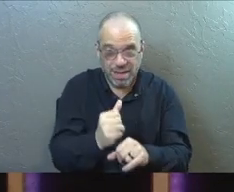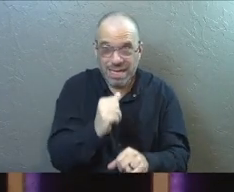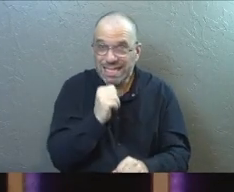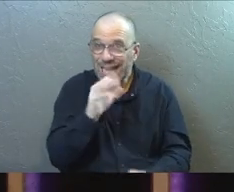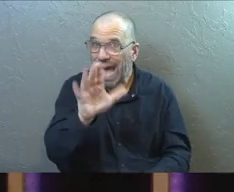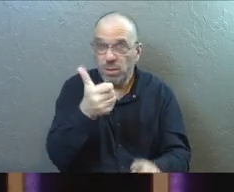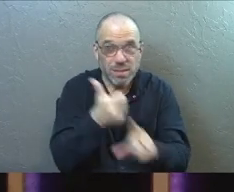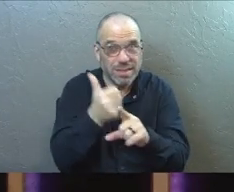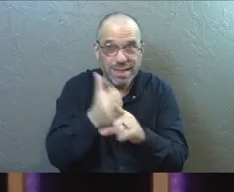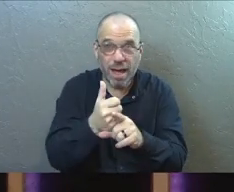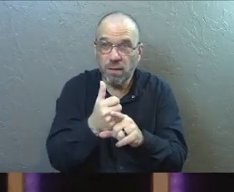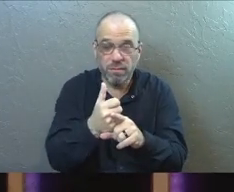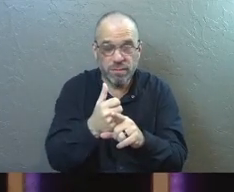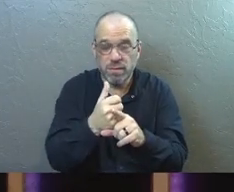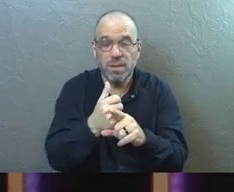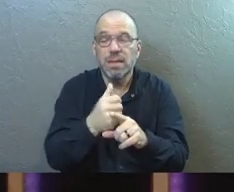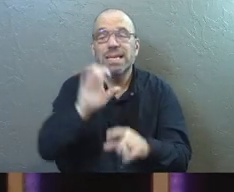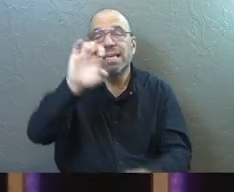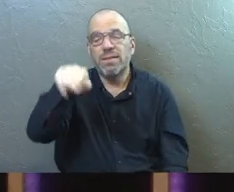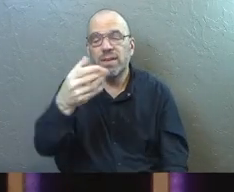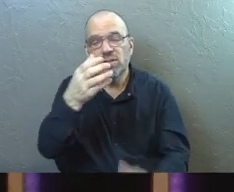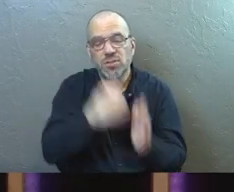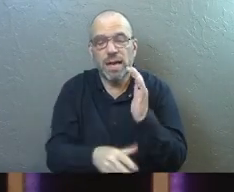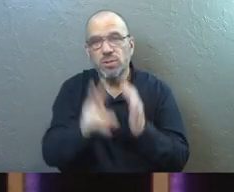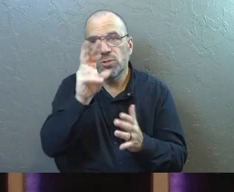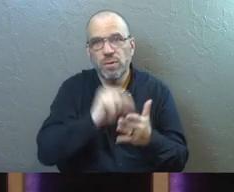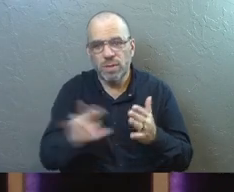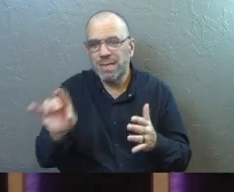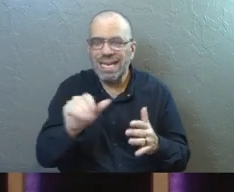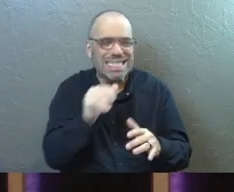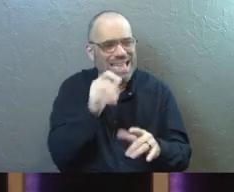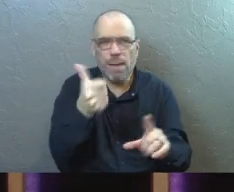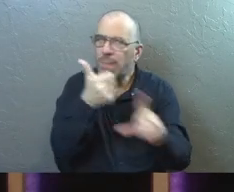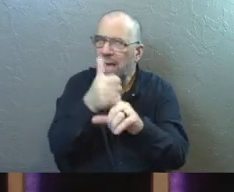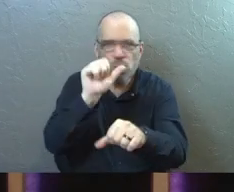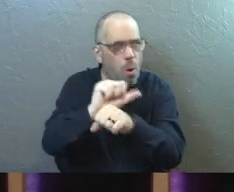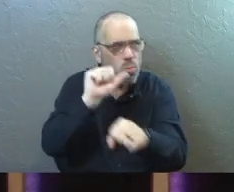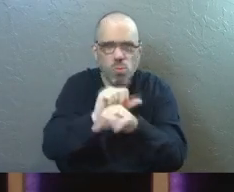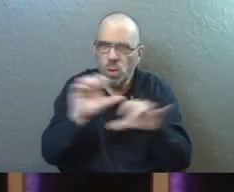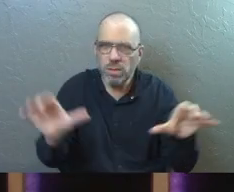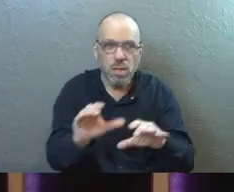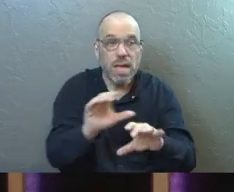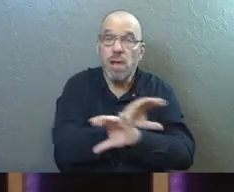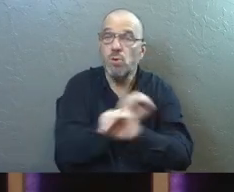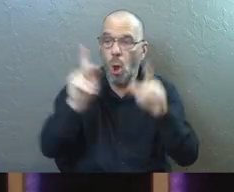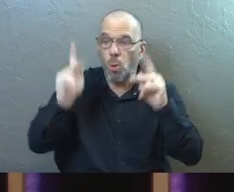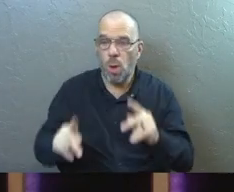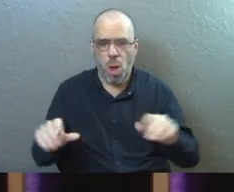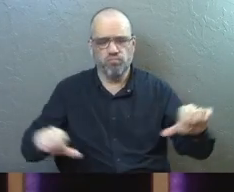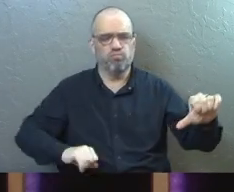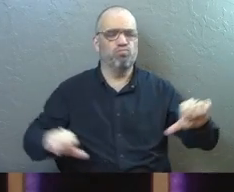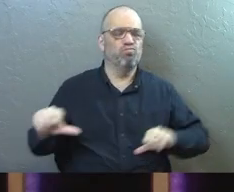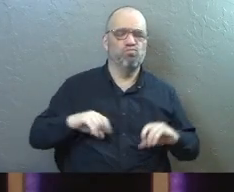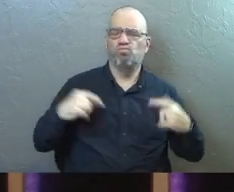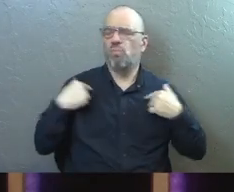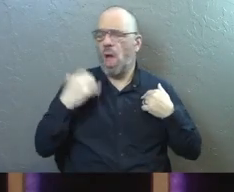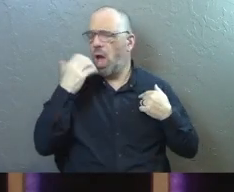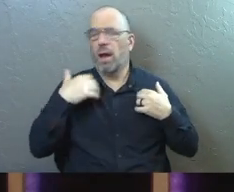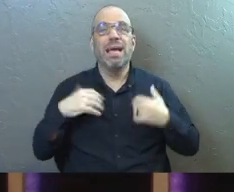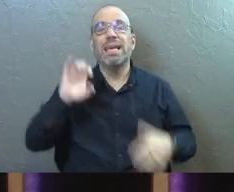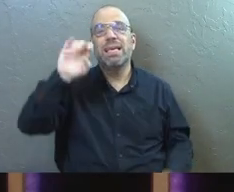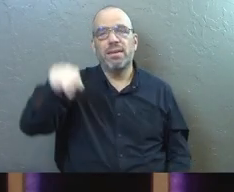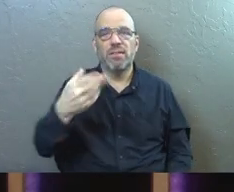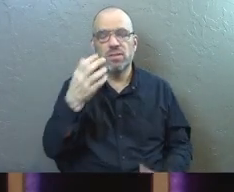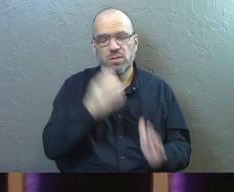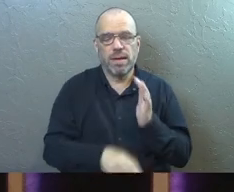from yourselves. It is the gift of God. It is not by any of your works so that no one can boast. Ephesians